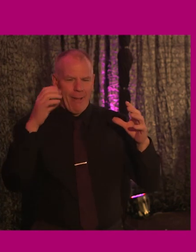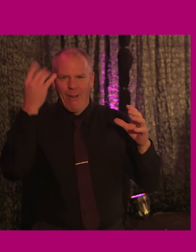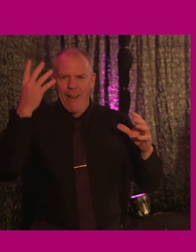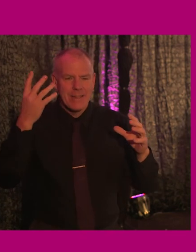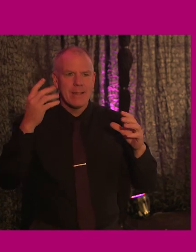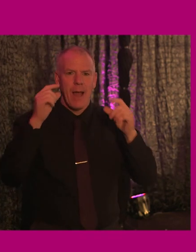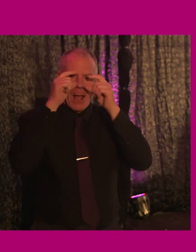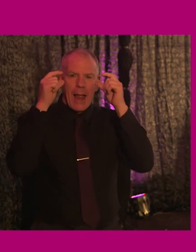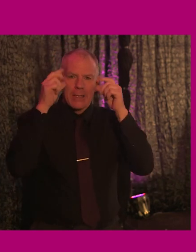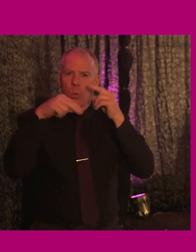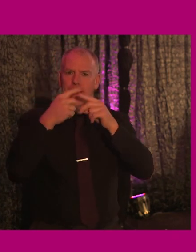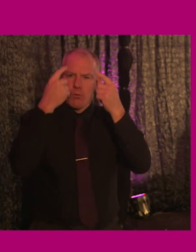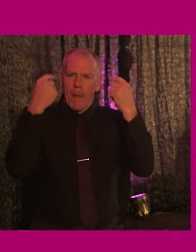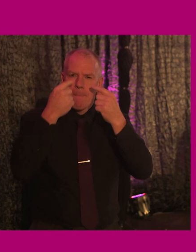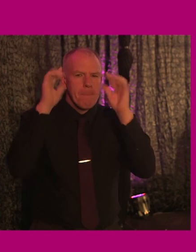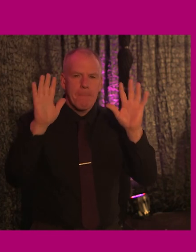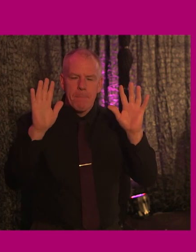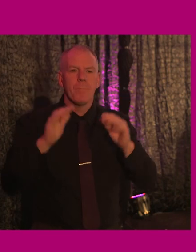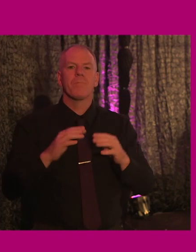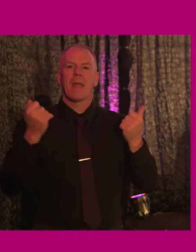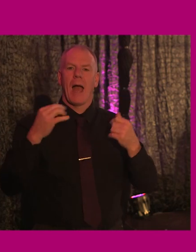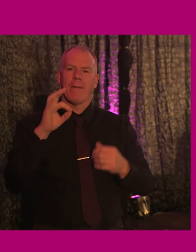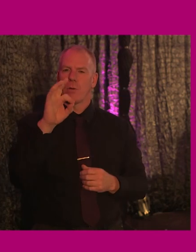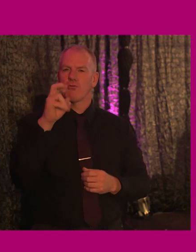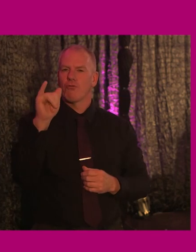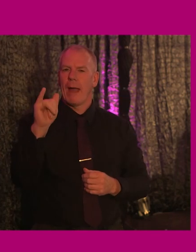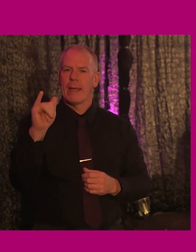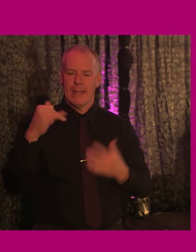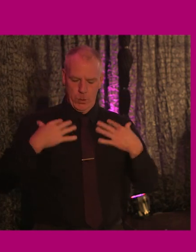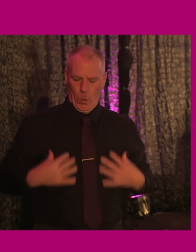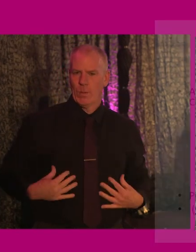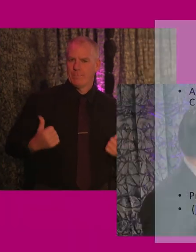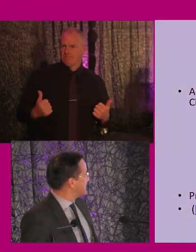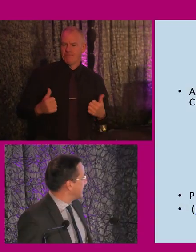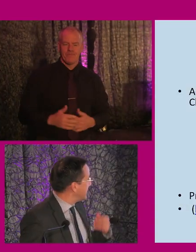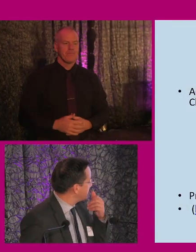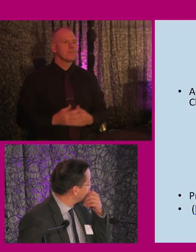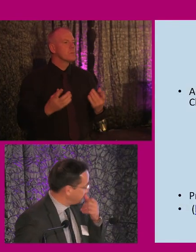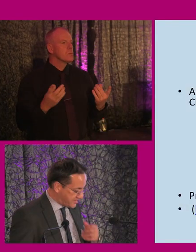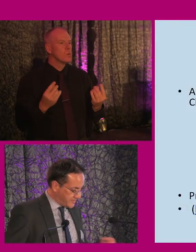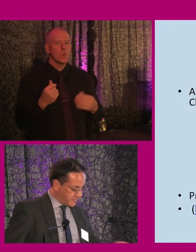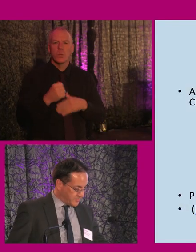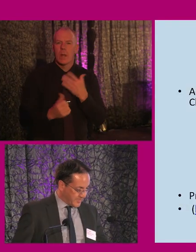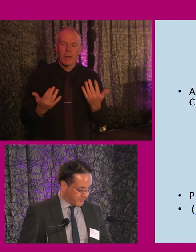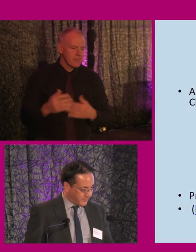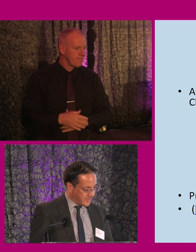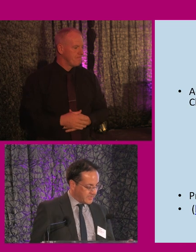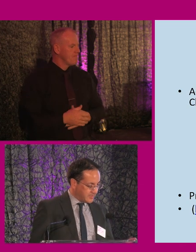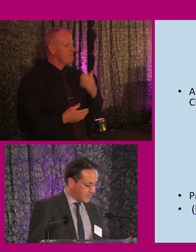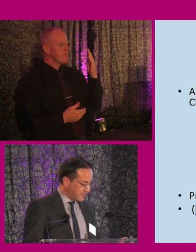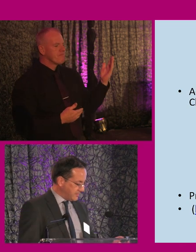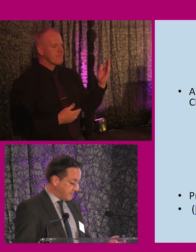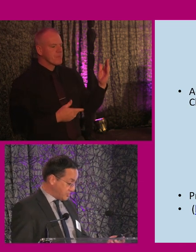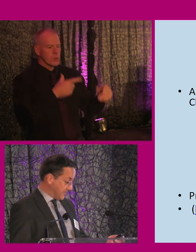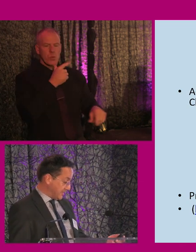I'm wearing rimless glasses. And I'm wearing a grey suit. Right. So what I'm going to do today is talk to you about the,